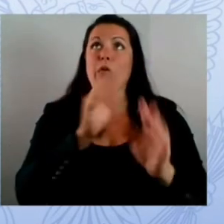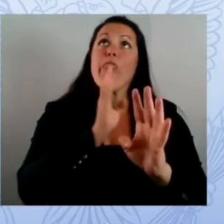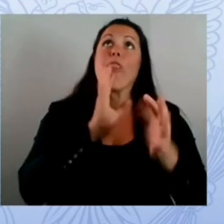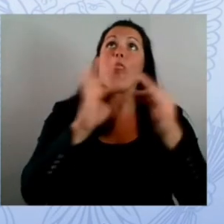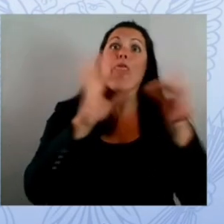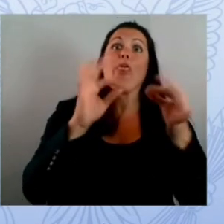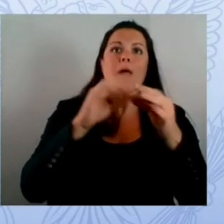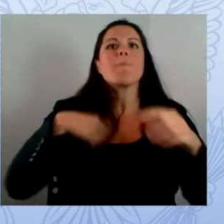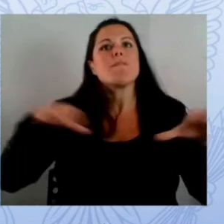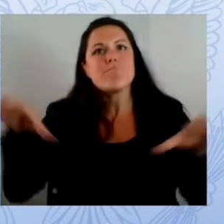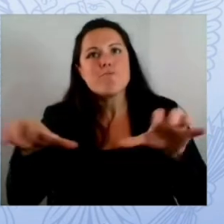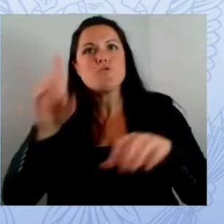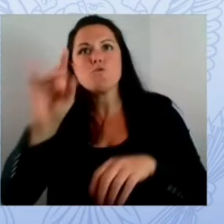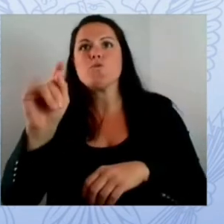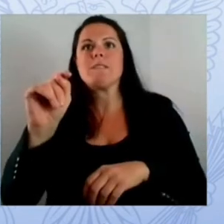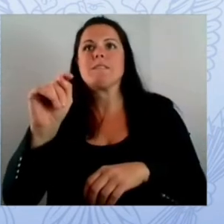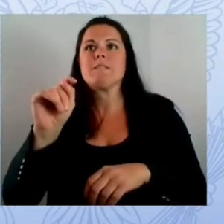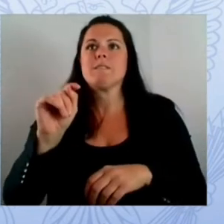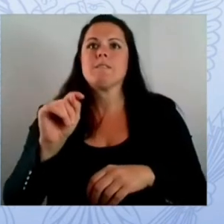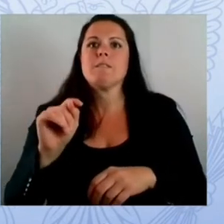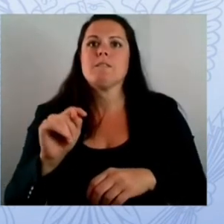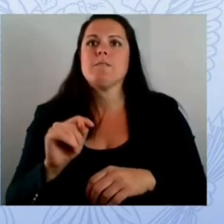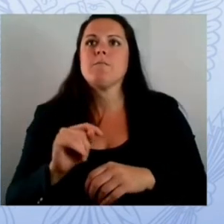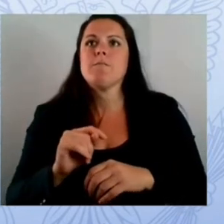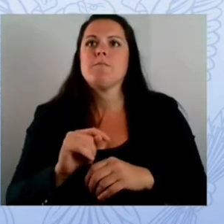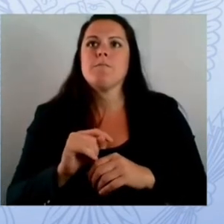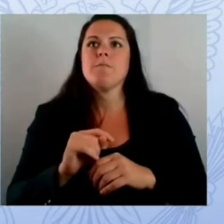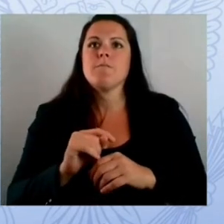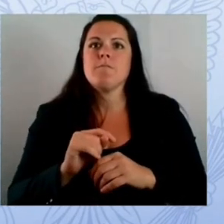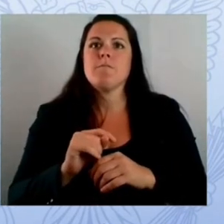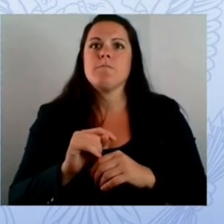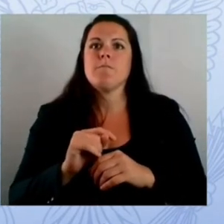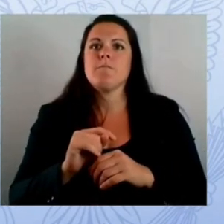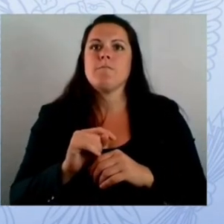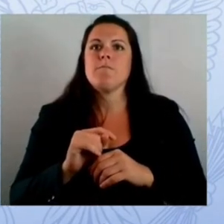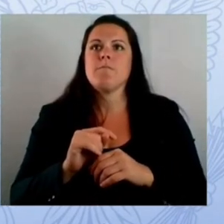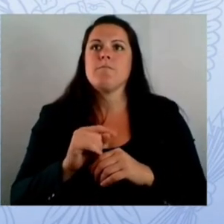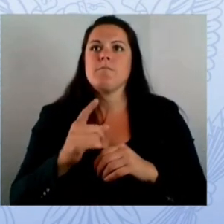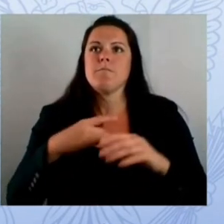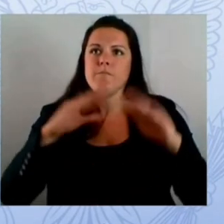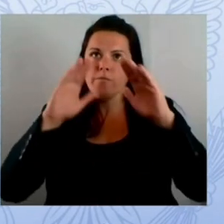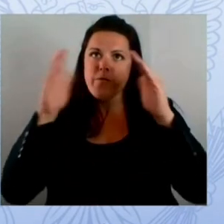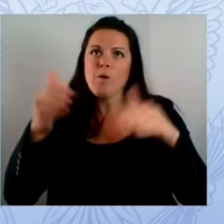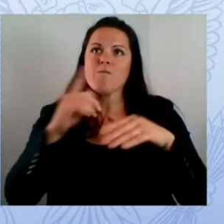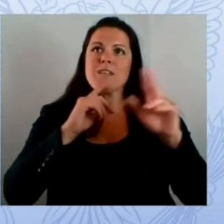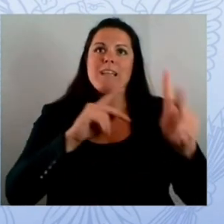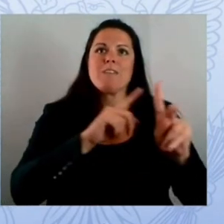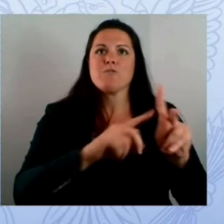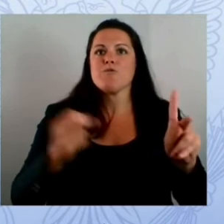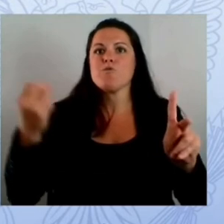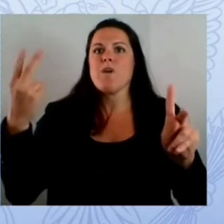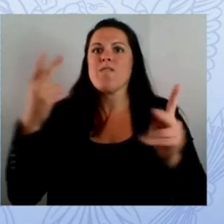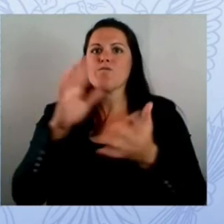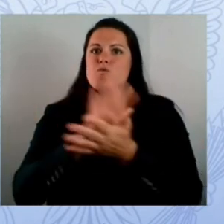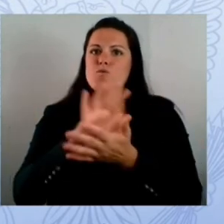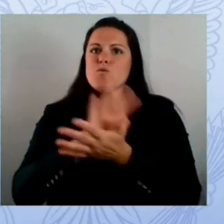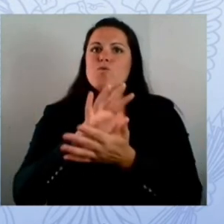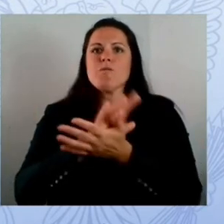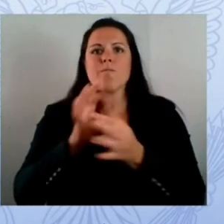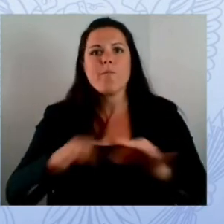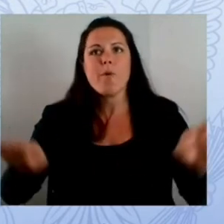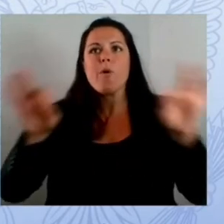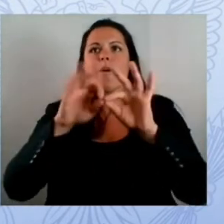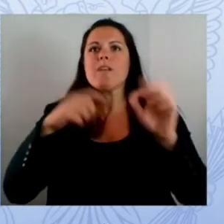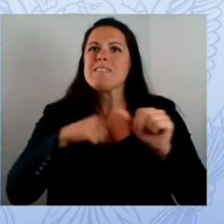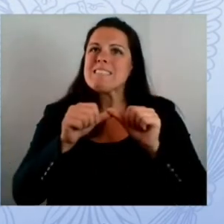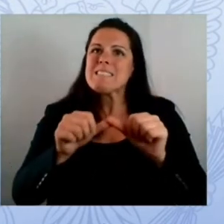and ongoing collaboration stay in constant conversation don't just wait for the crisis to happen ongoing